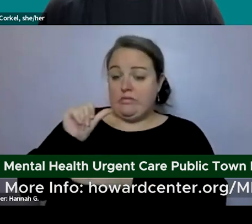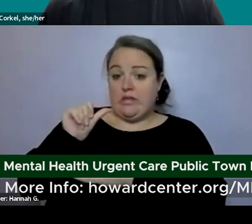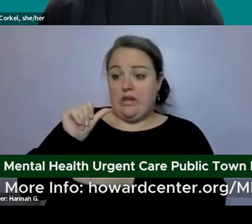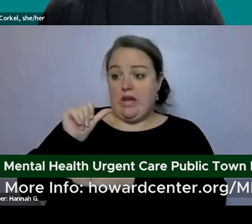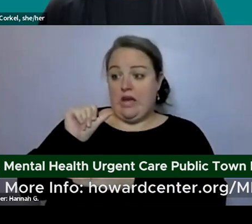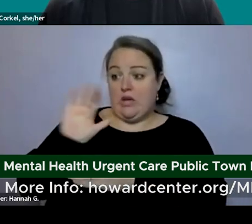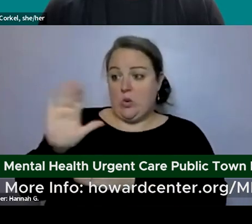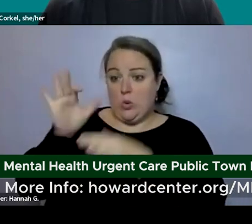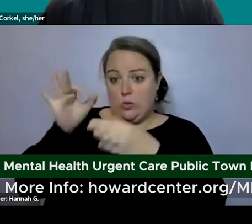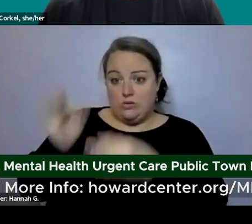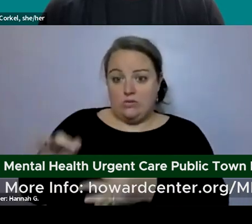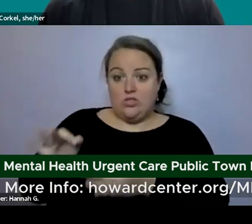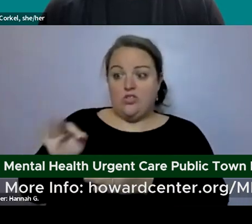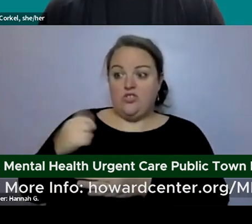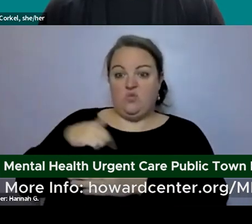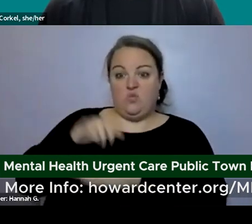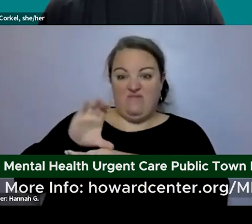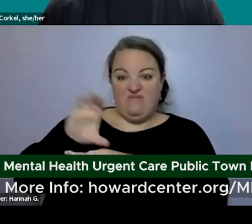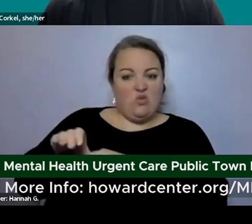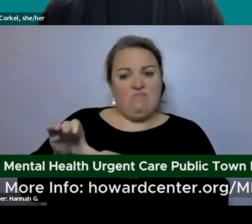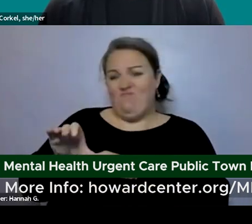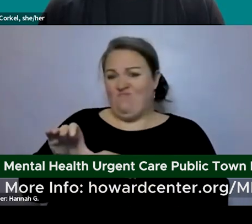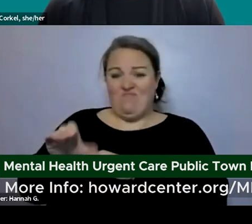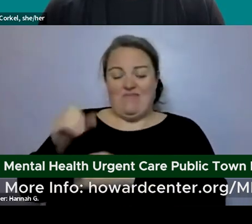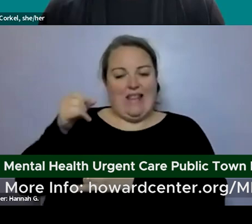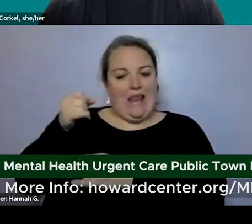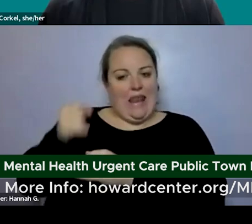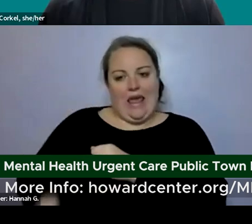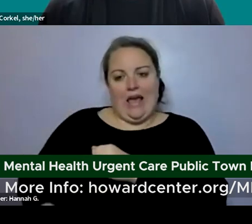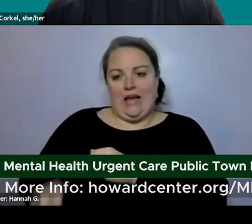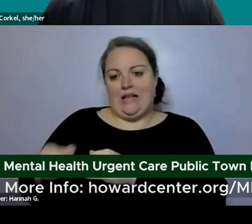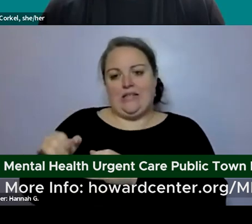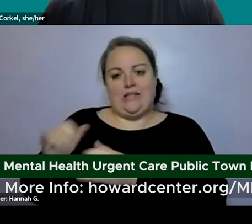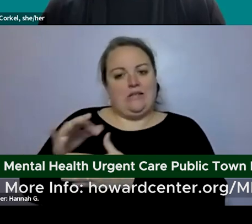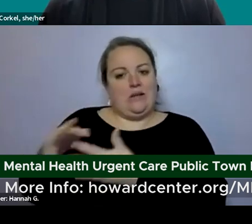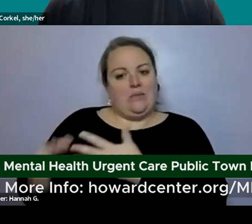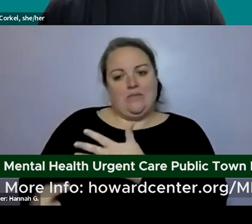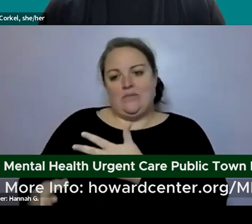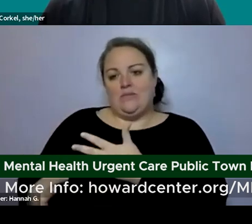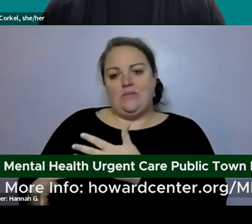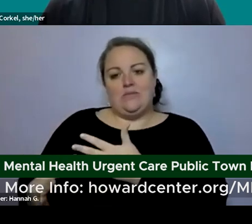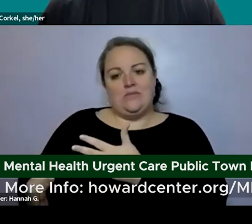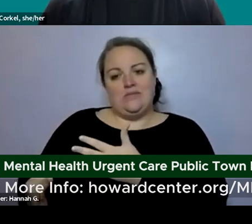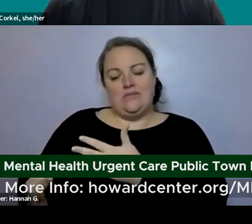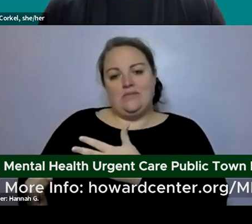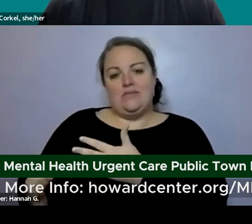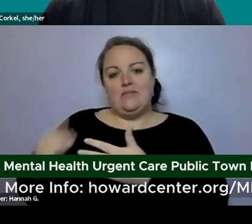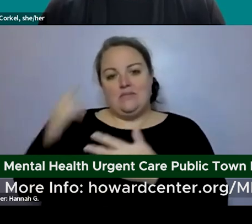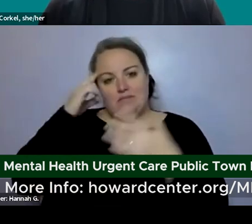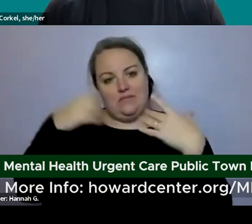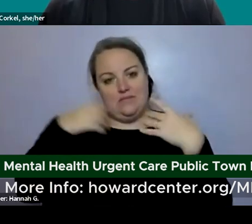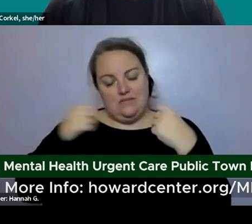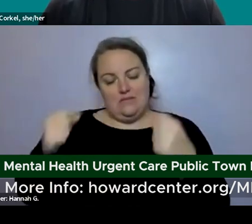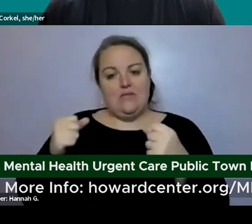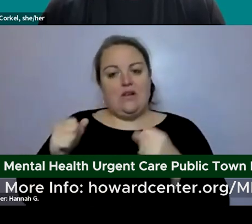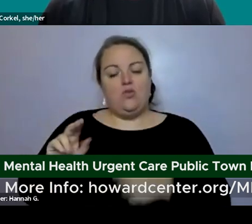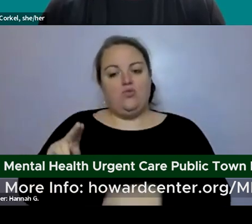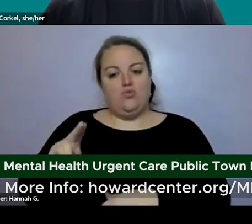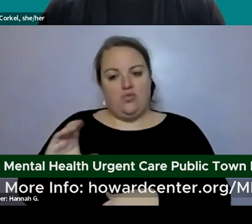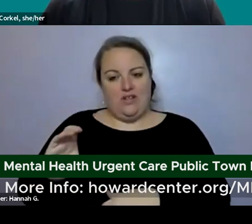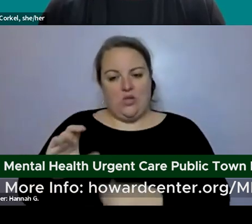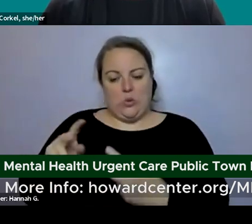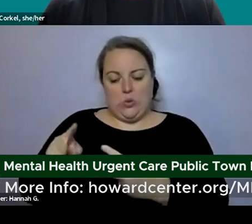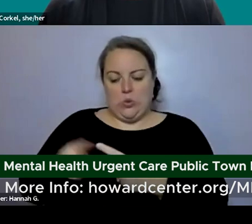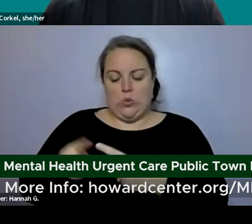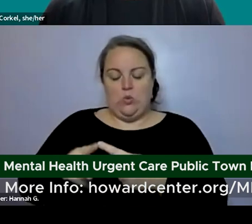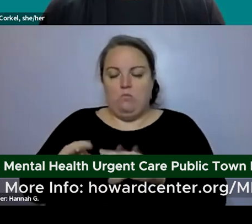is an absolute last resort and within mental health urgent care there are two key factors that feel really